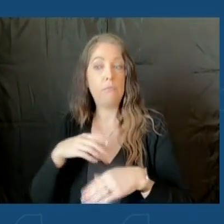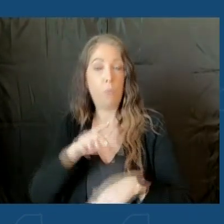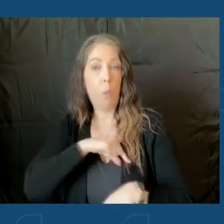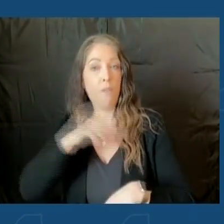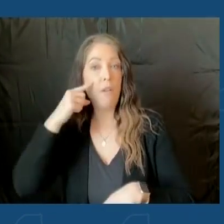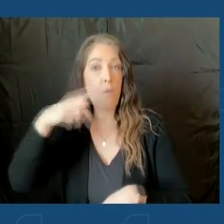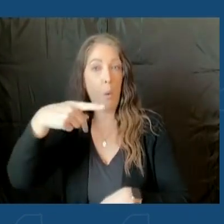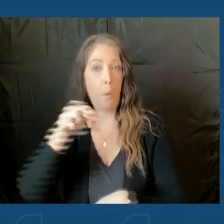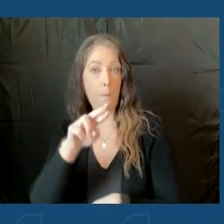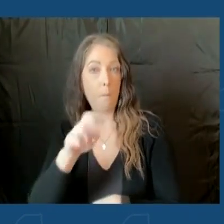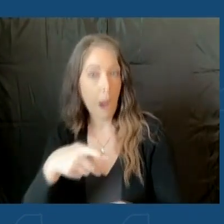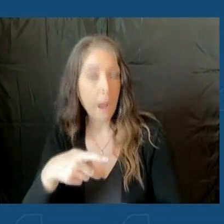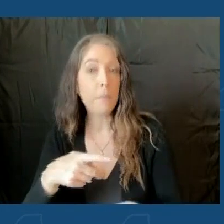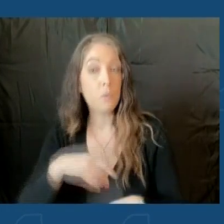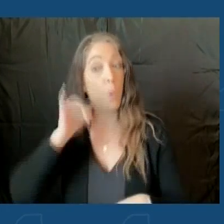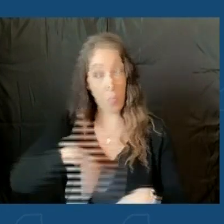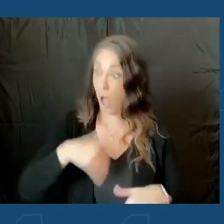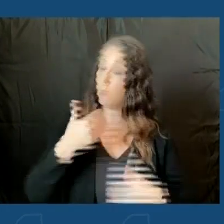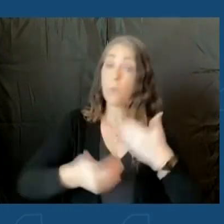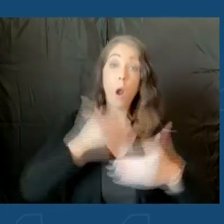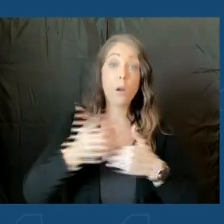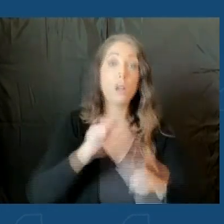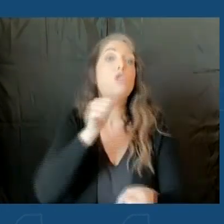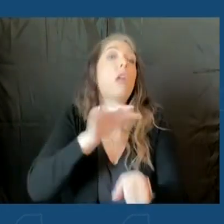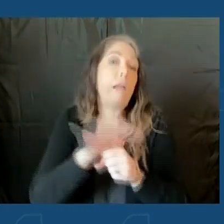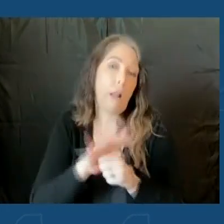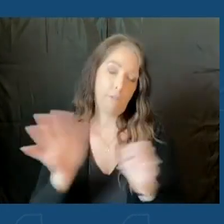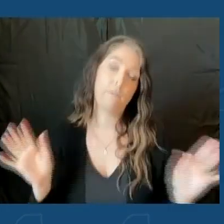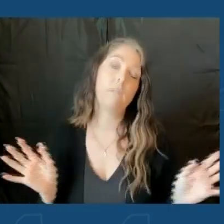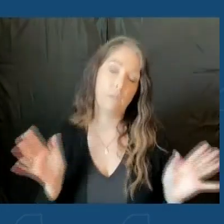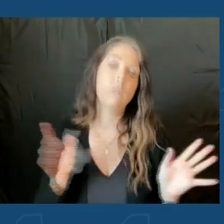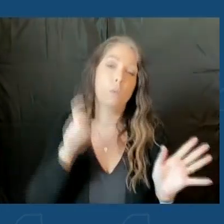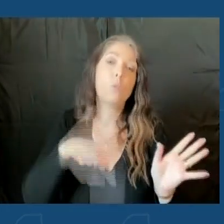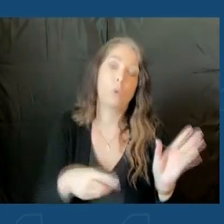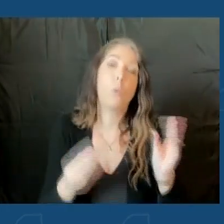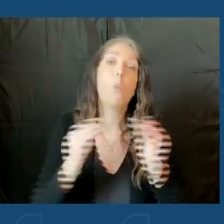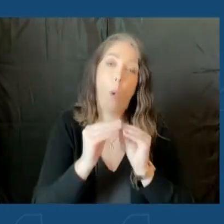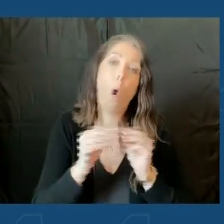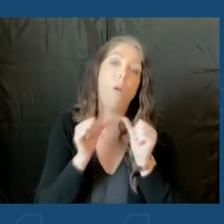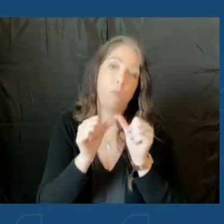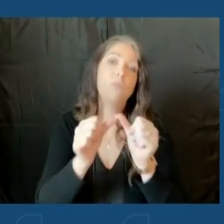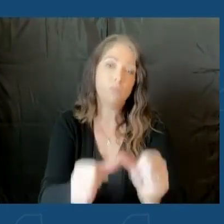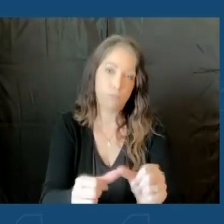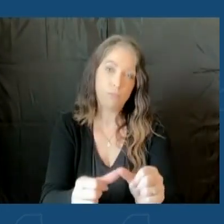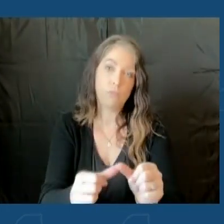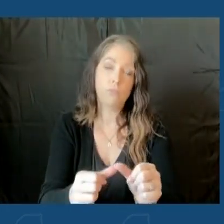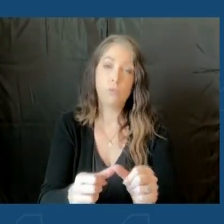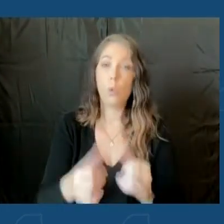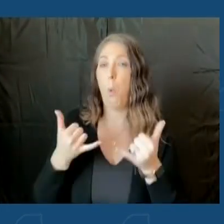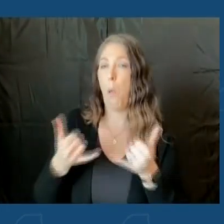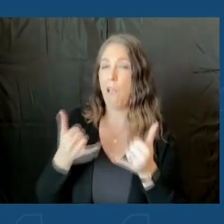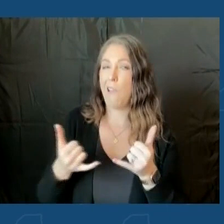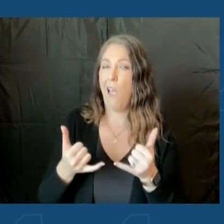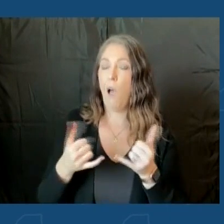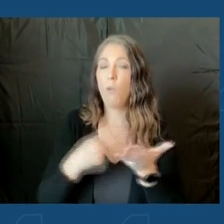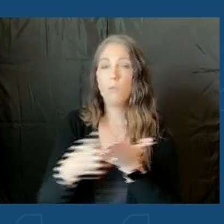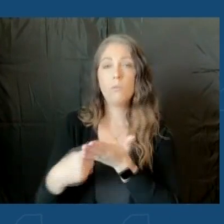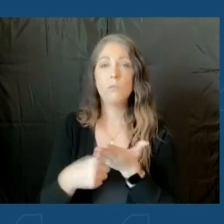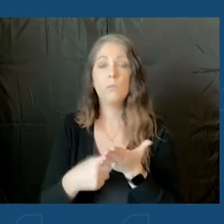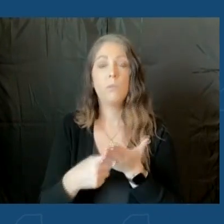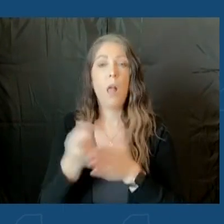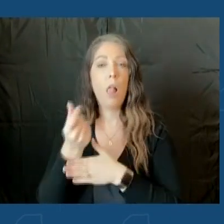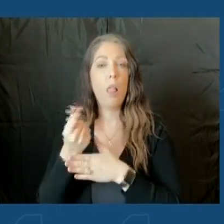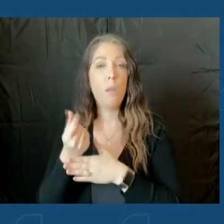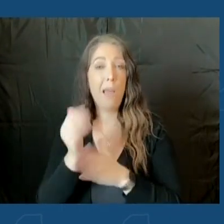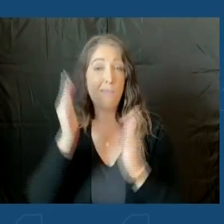And that's, so that's progress, not enough. We got to keep going and we got to keep doing more. So let me just talk to you a little bit about what people